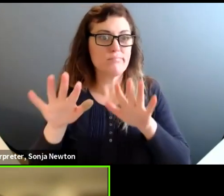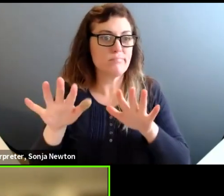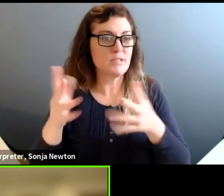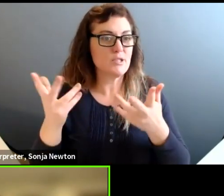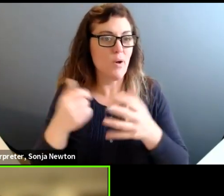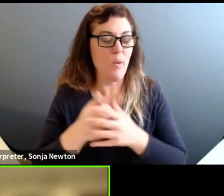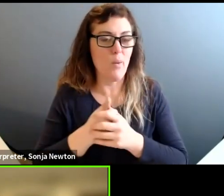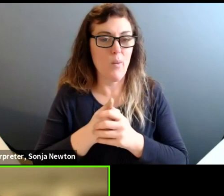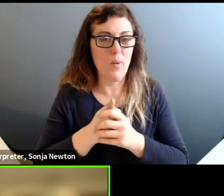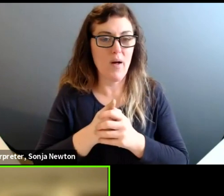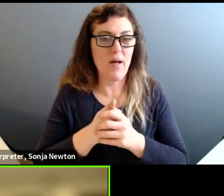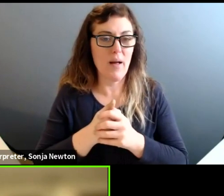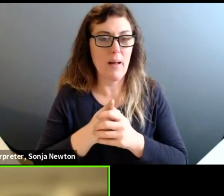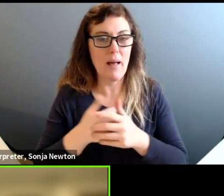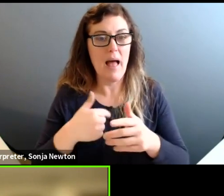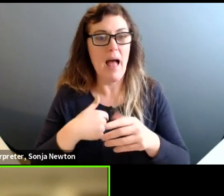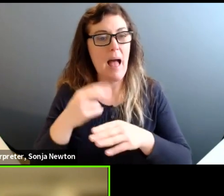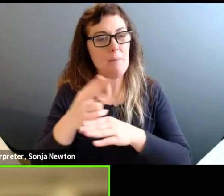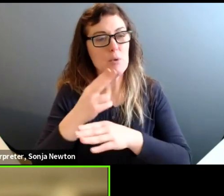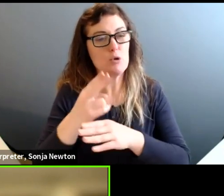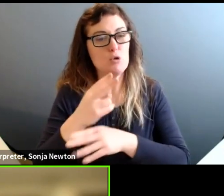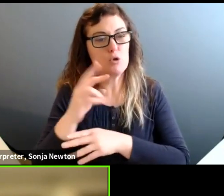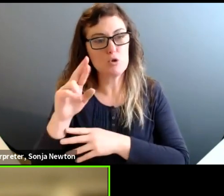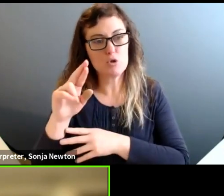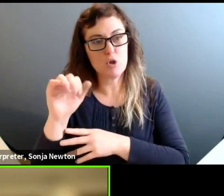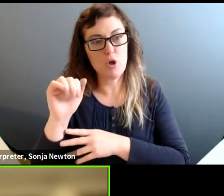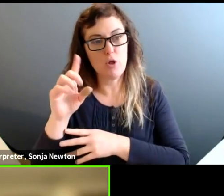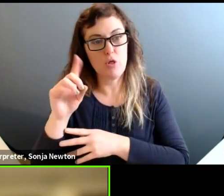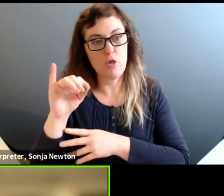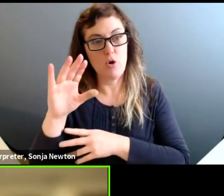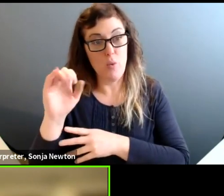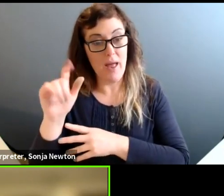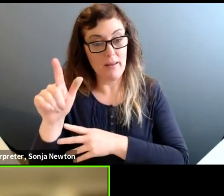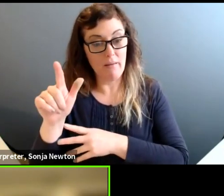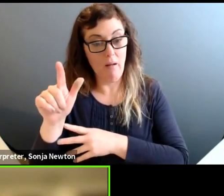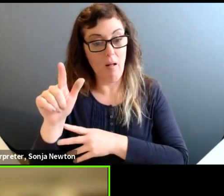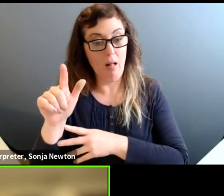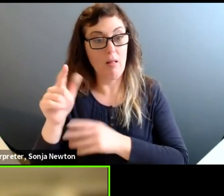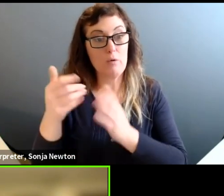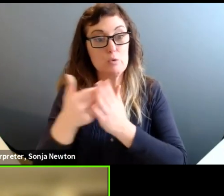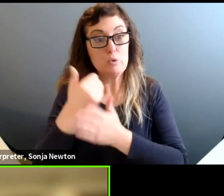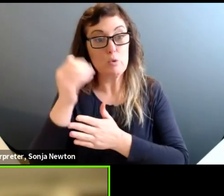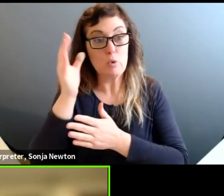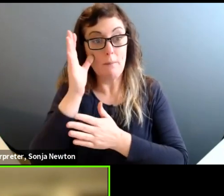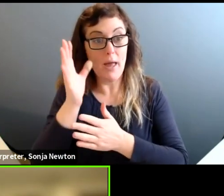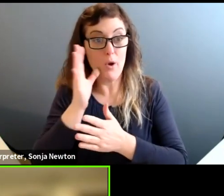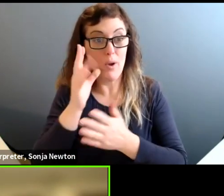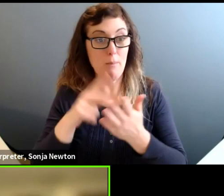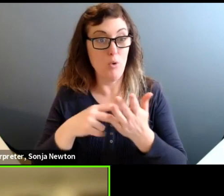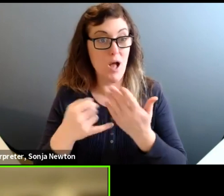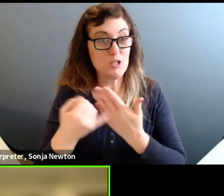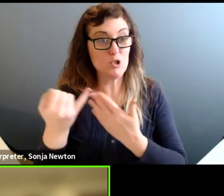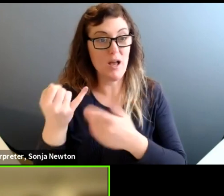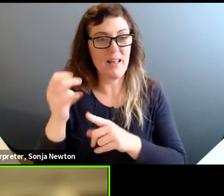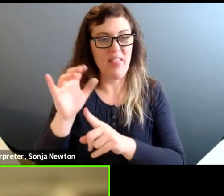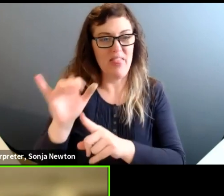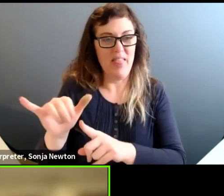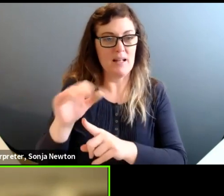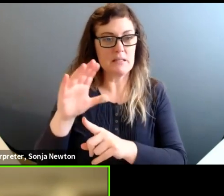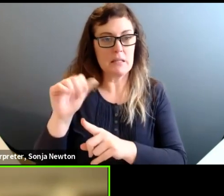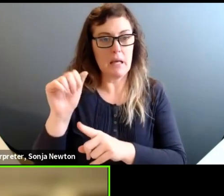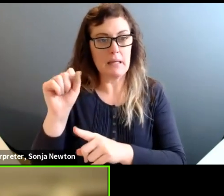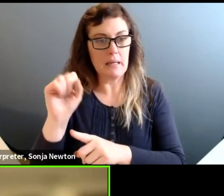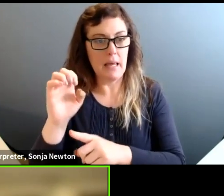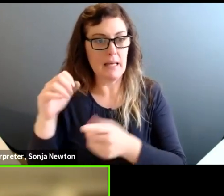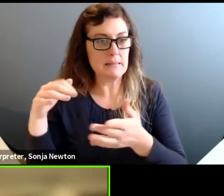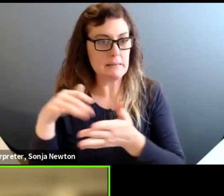I'm going to use our Radical Parent Inclusion Project as sort of a case study for how we did this. But I also want to acknowledge